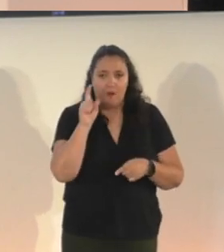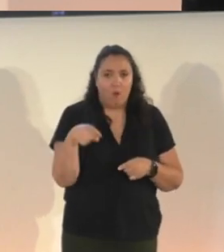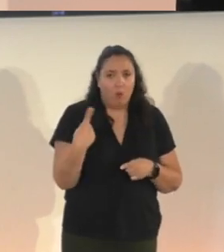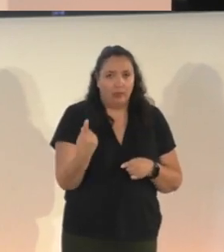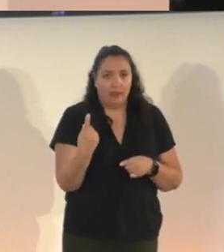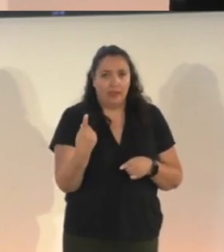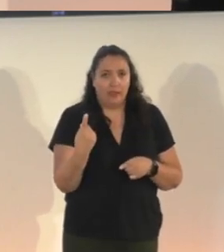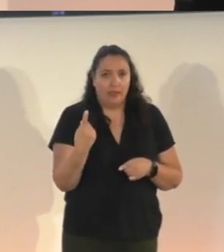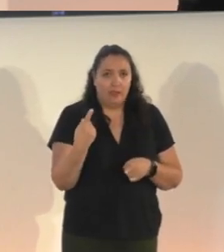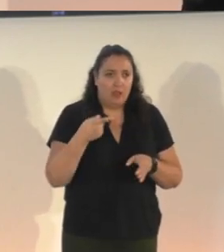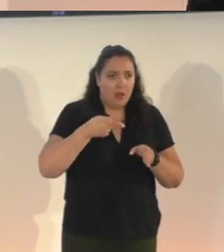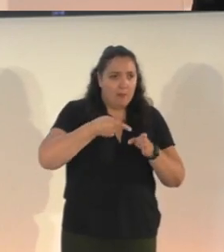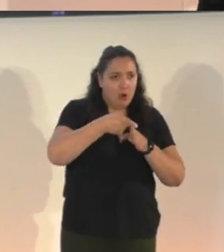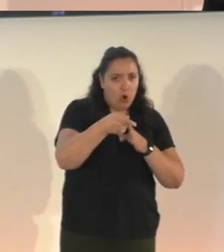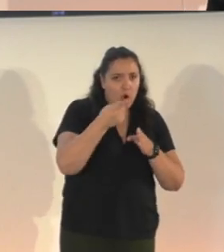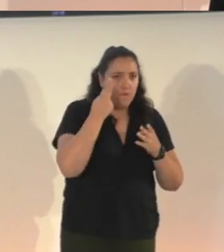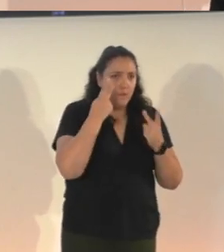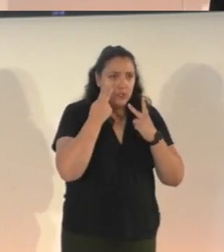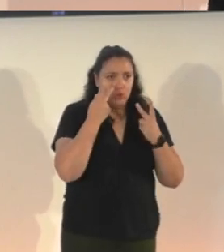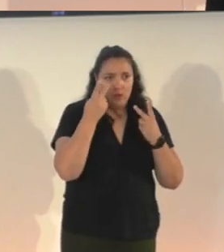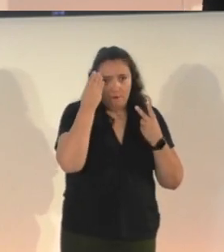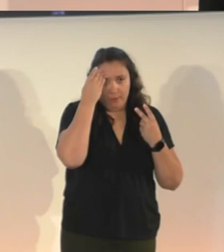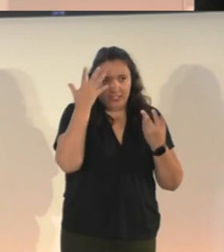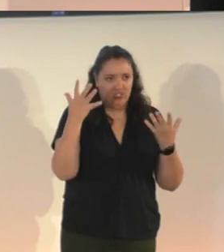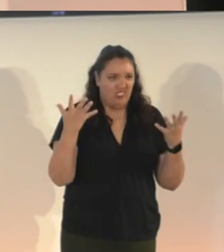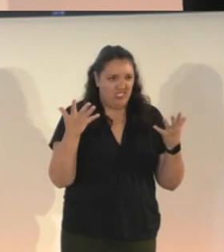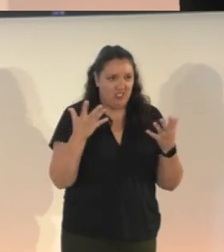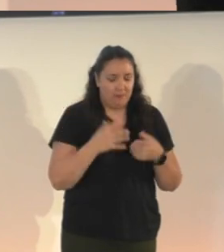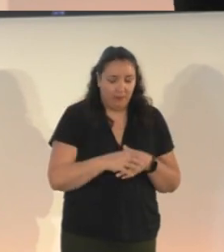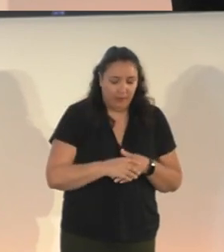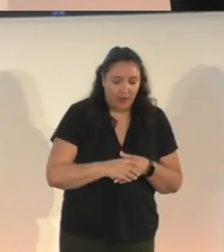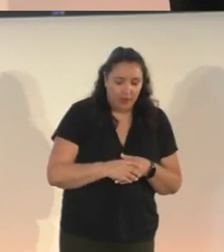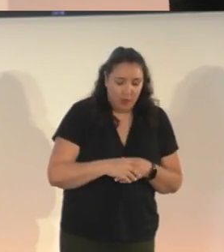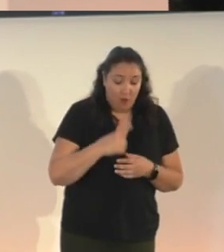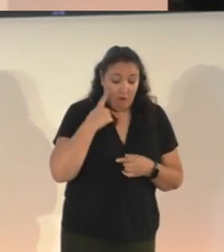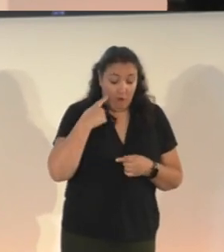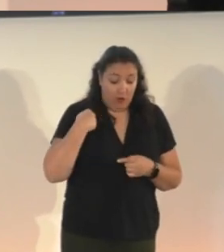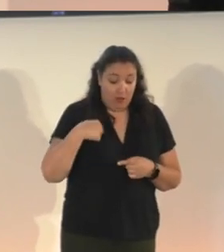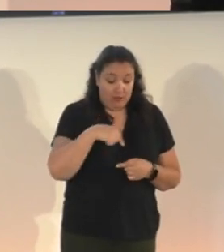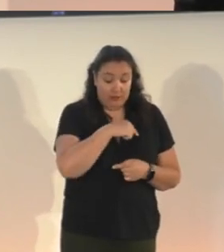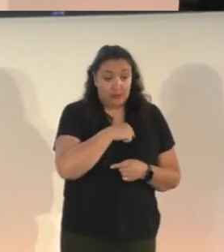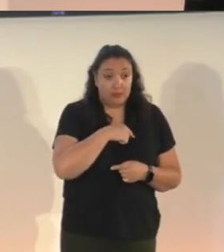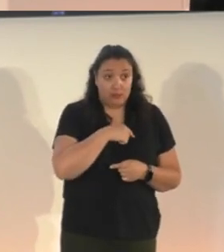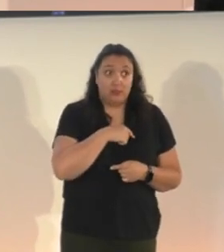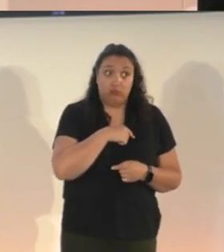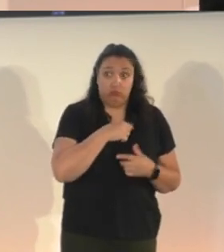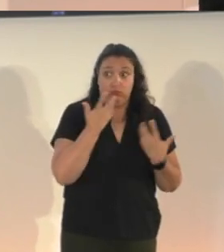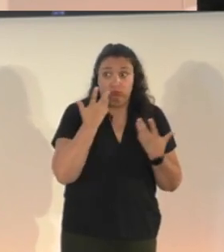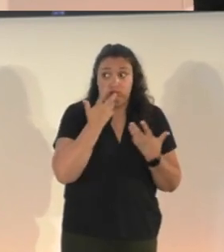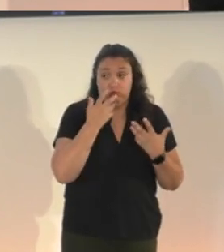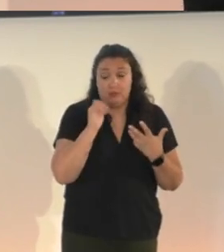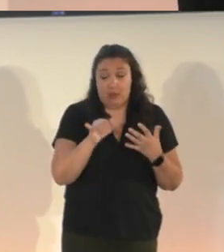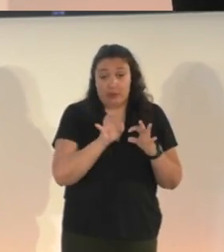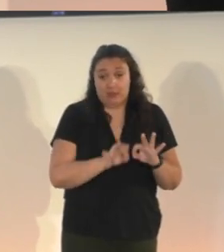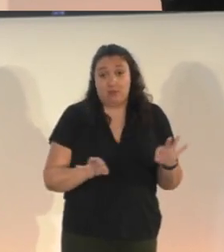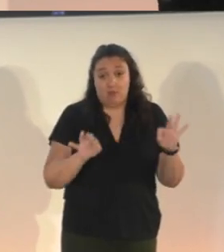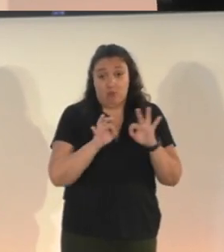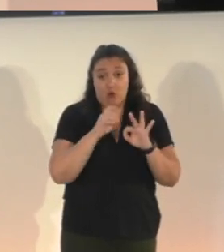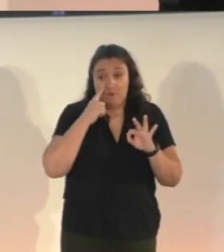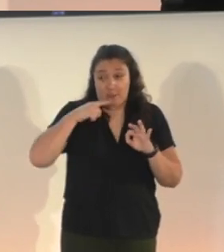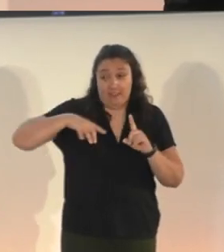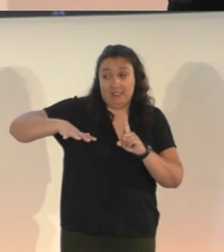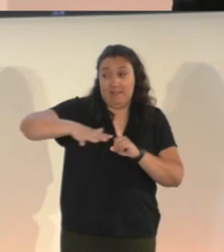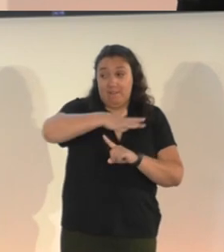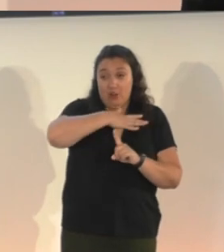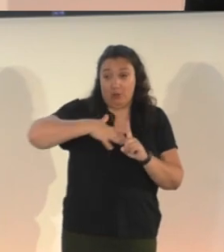purely the visual information. And for us, that was especially important in this environment